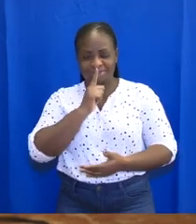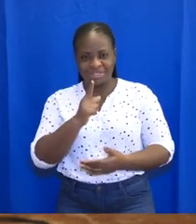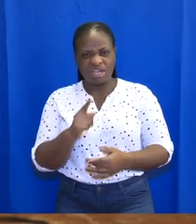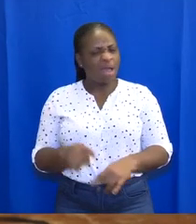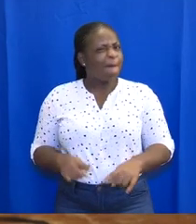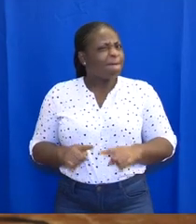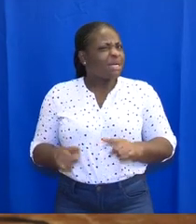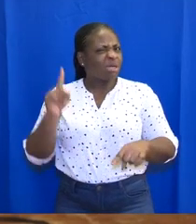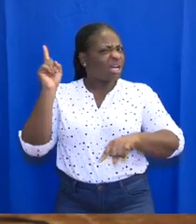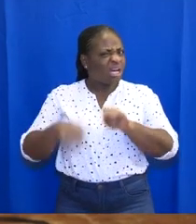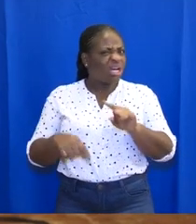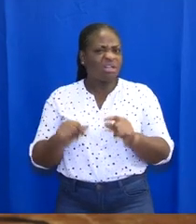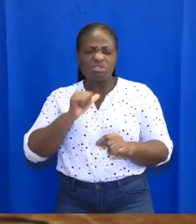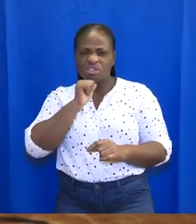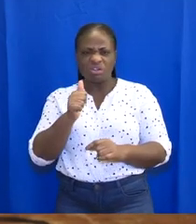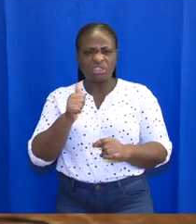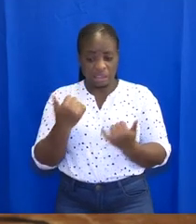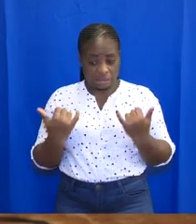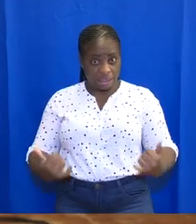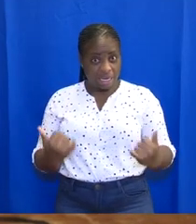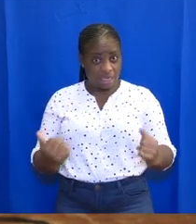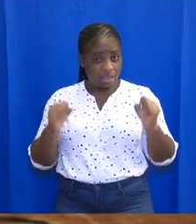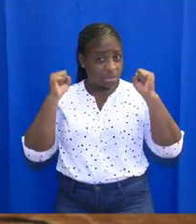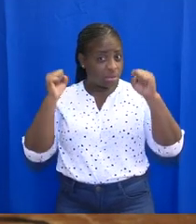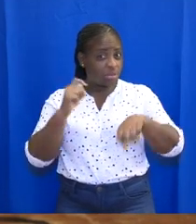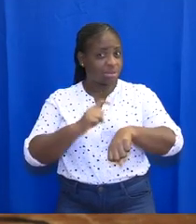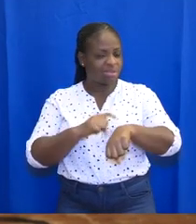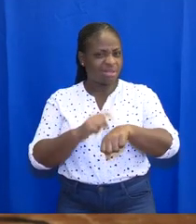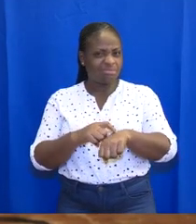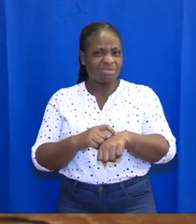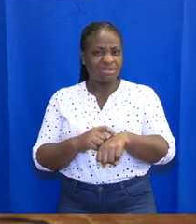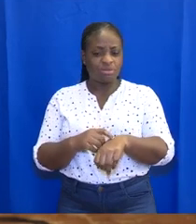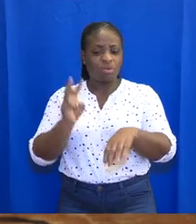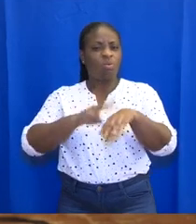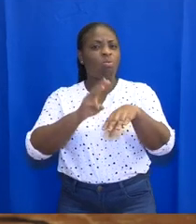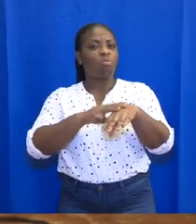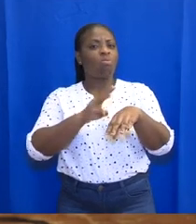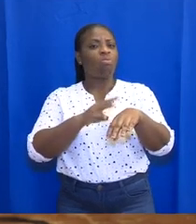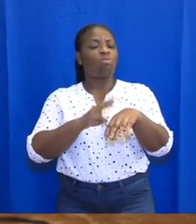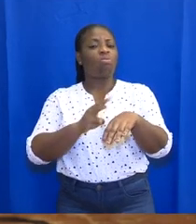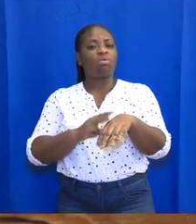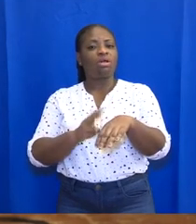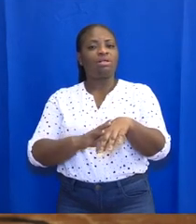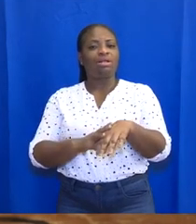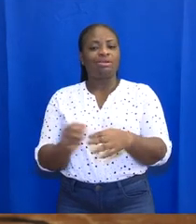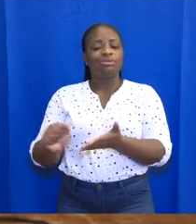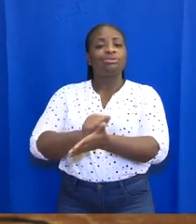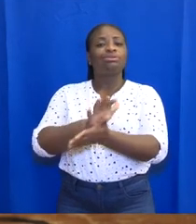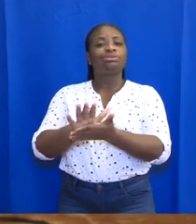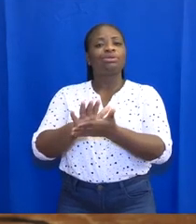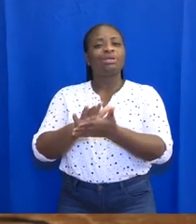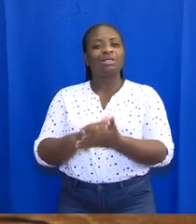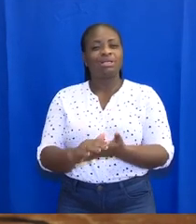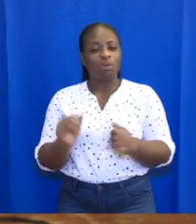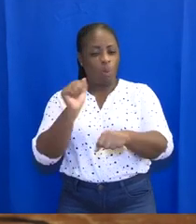cannot afford at this critical moment to throw caution to the wind and destroy the incredible